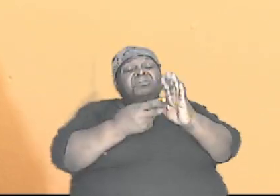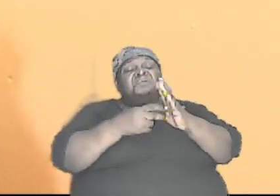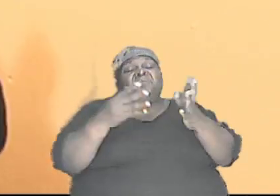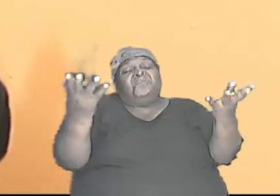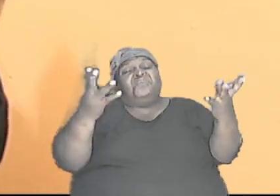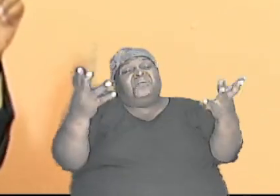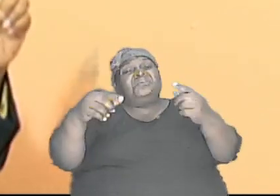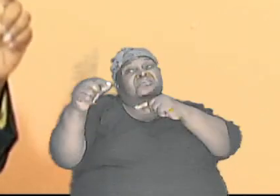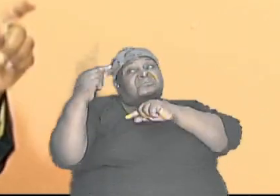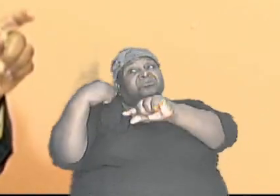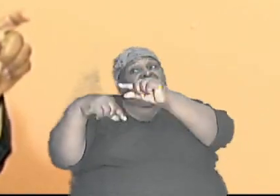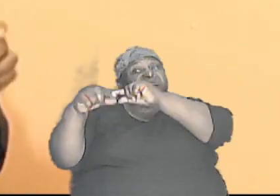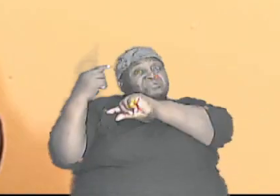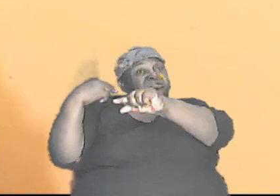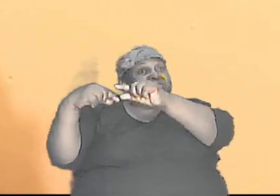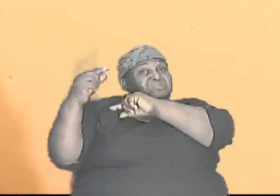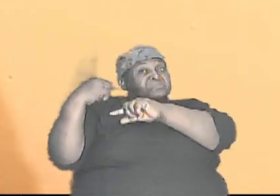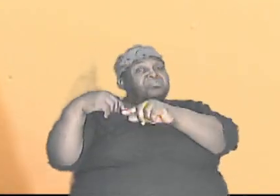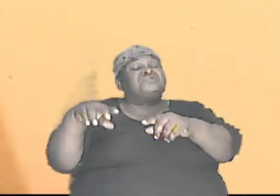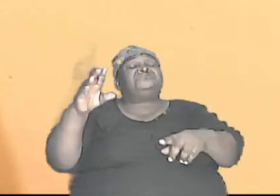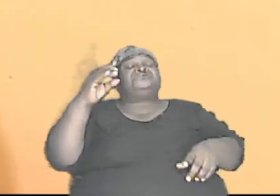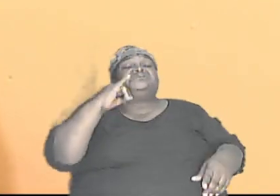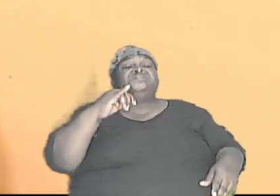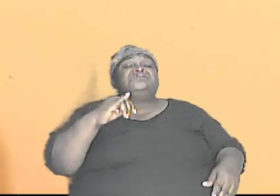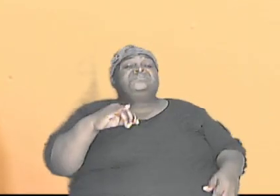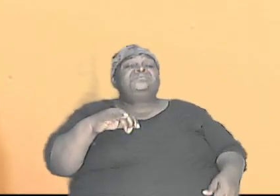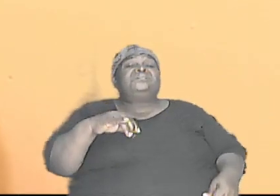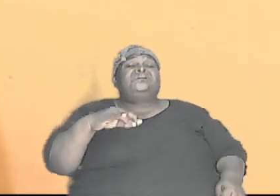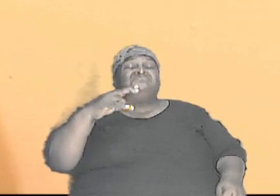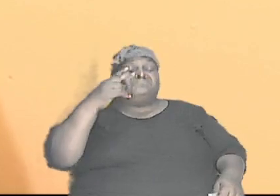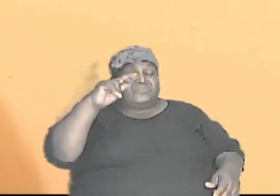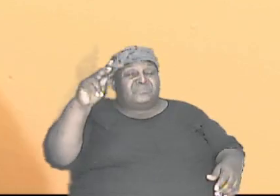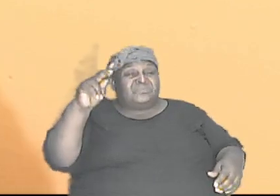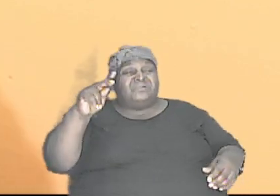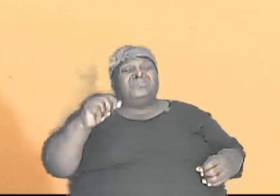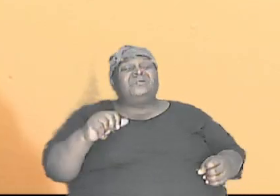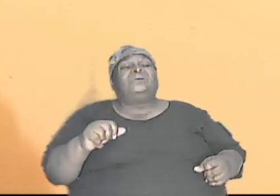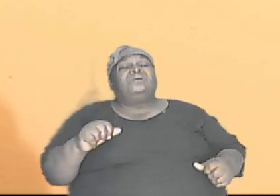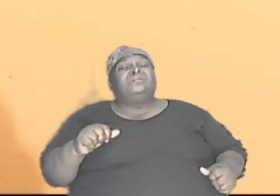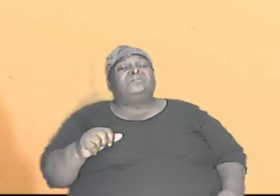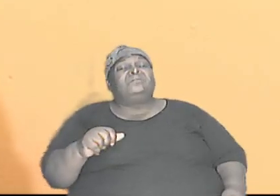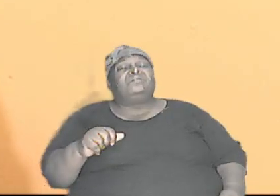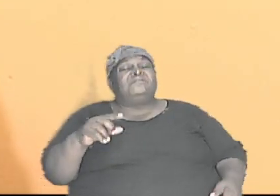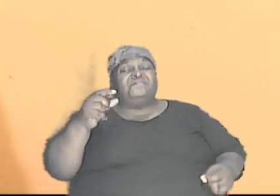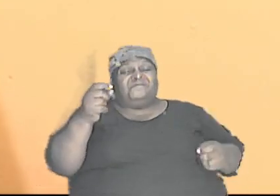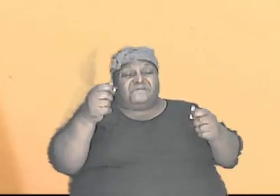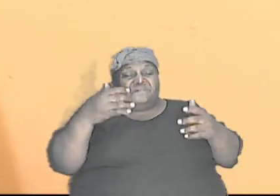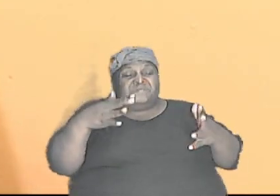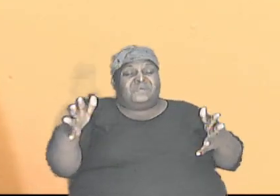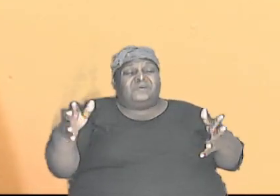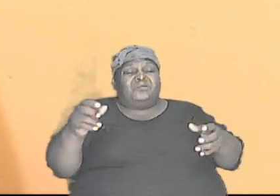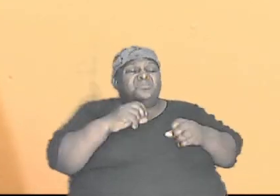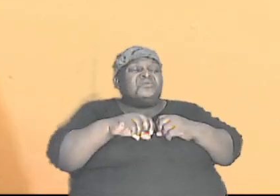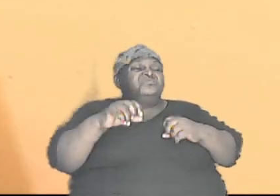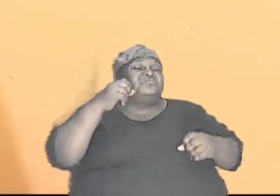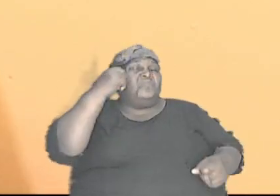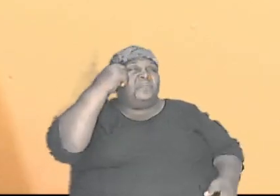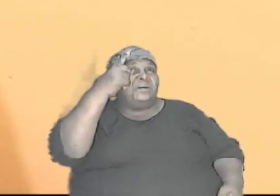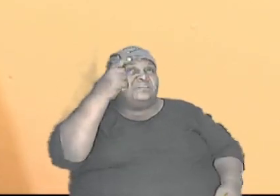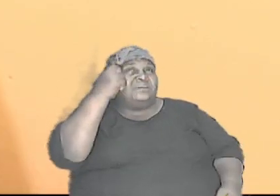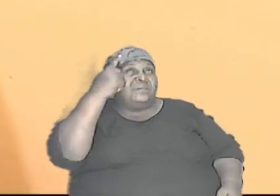to in very basic form just look at a few things so that we can understand the